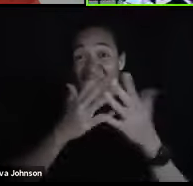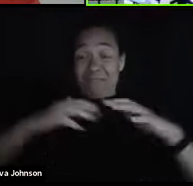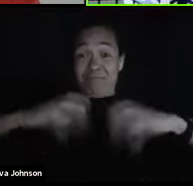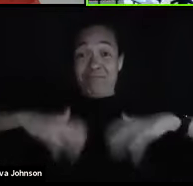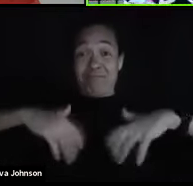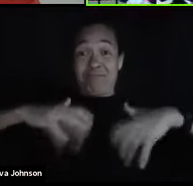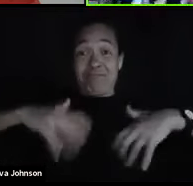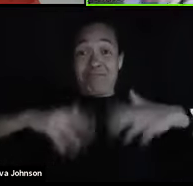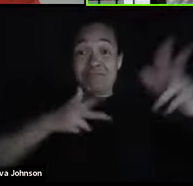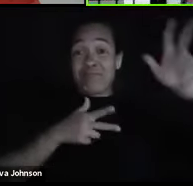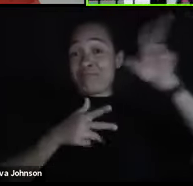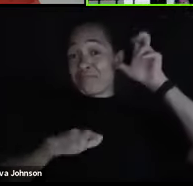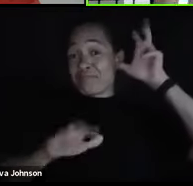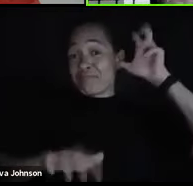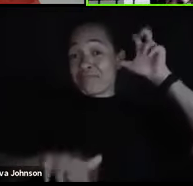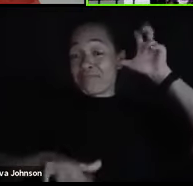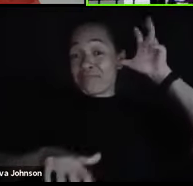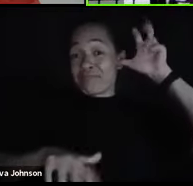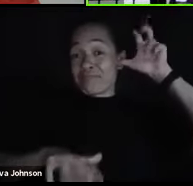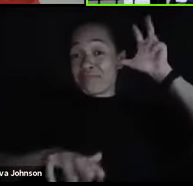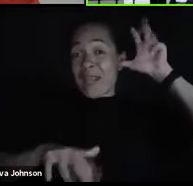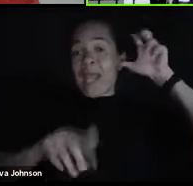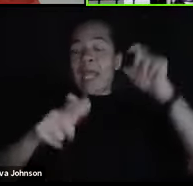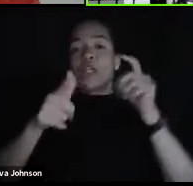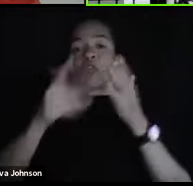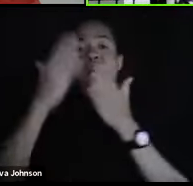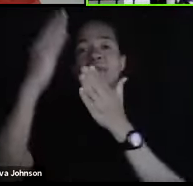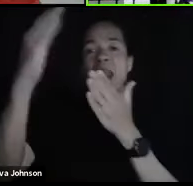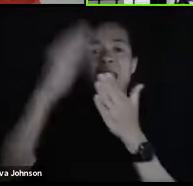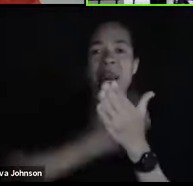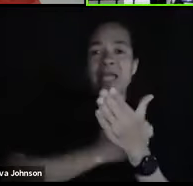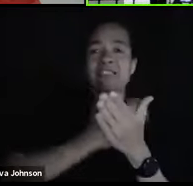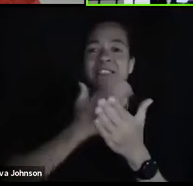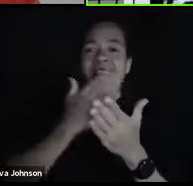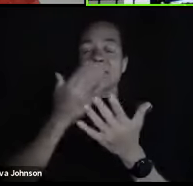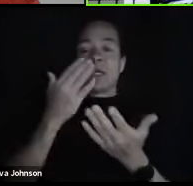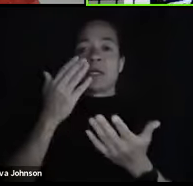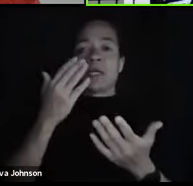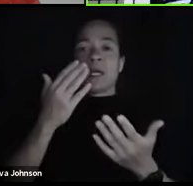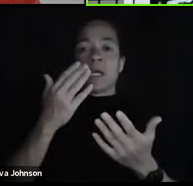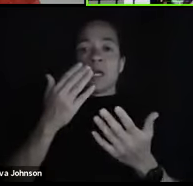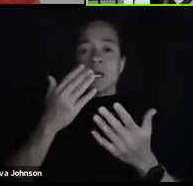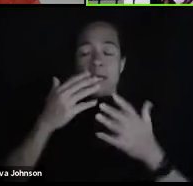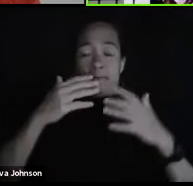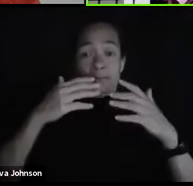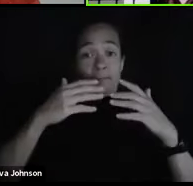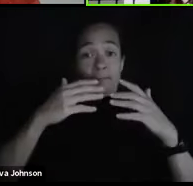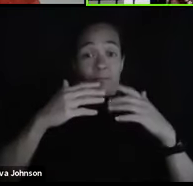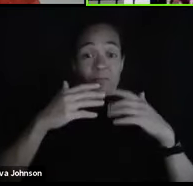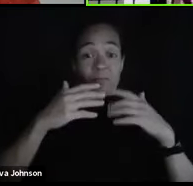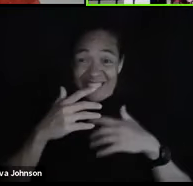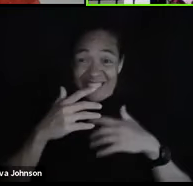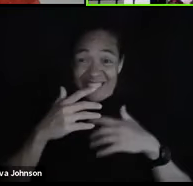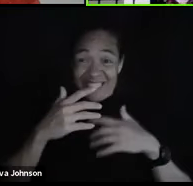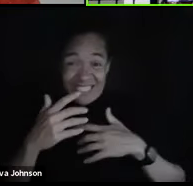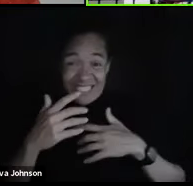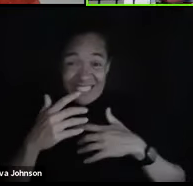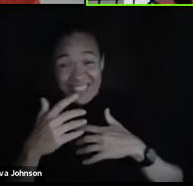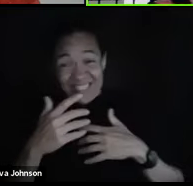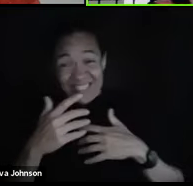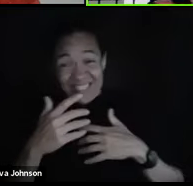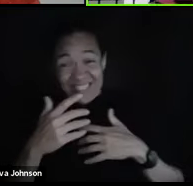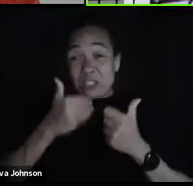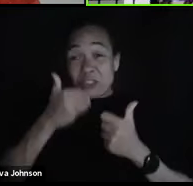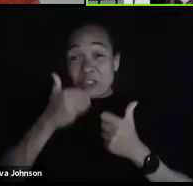really long list of notes that they have taken electronically. So is it better to hand write notes or to take notes